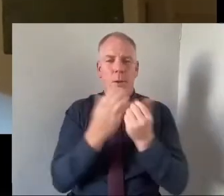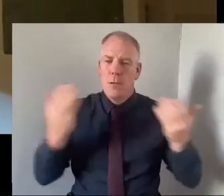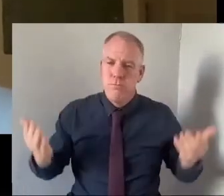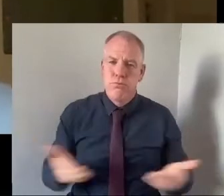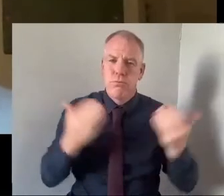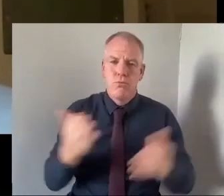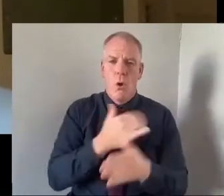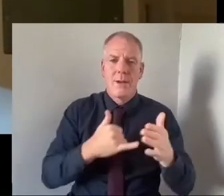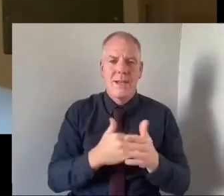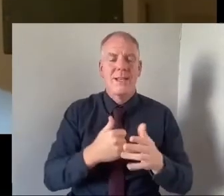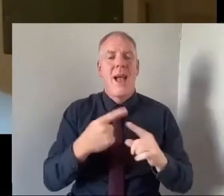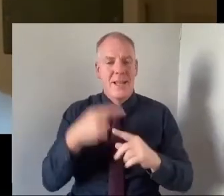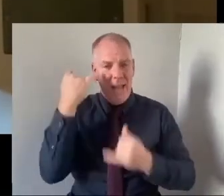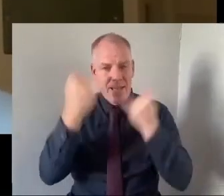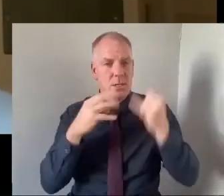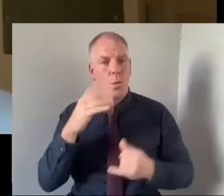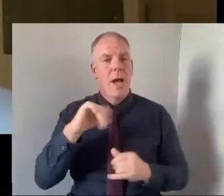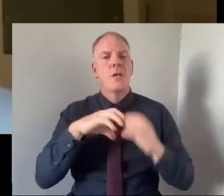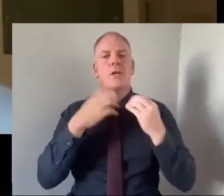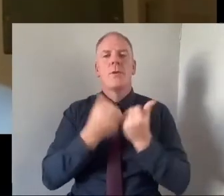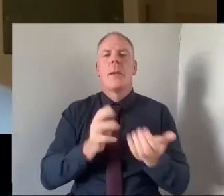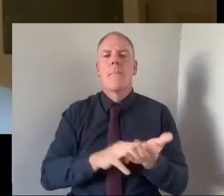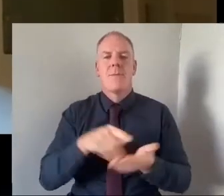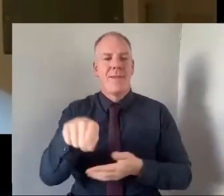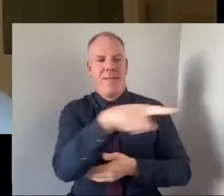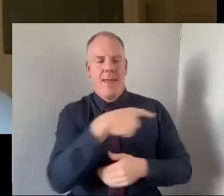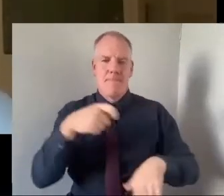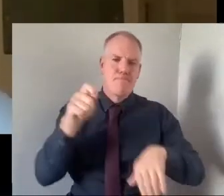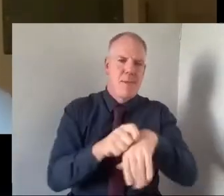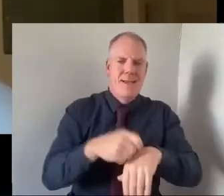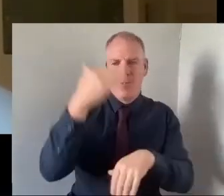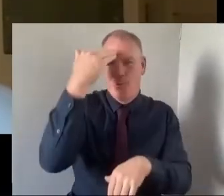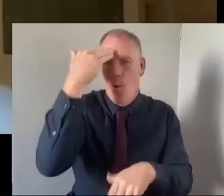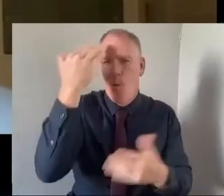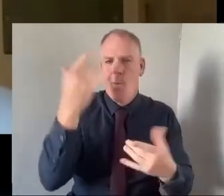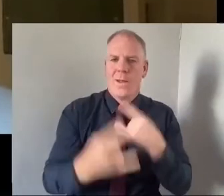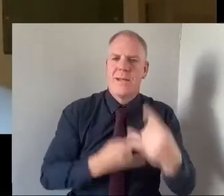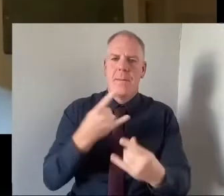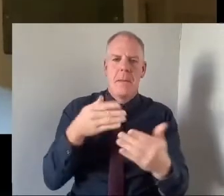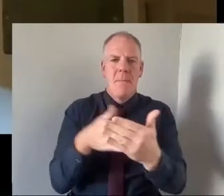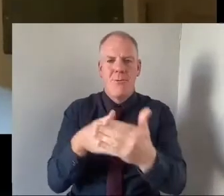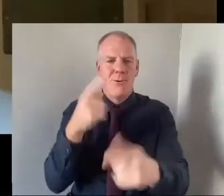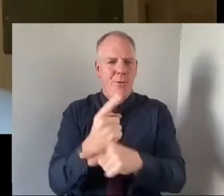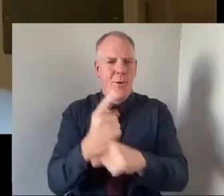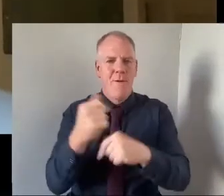because it's the community members on the ground that best know the barriers that they face to education and the